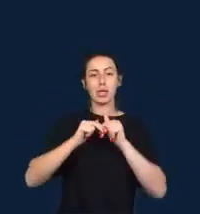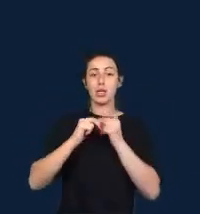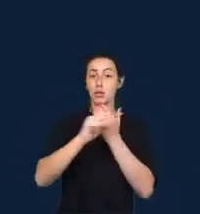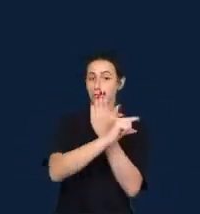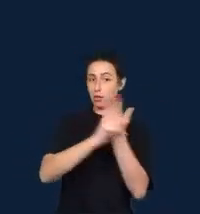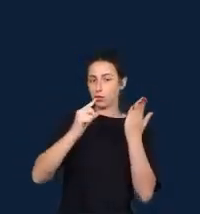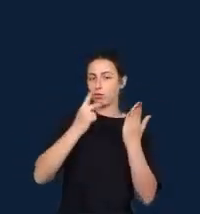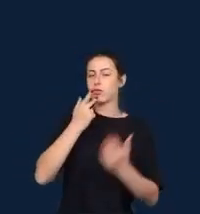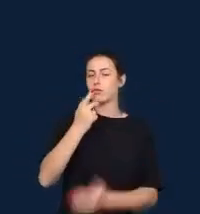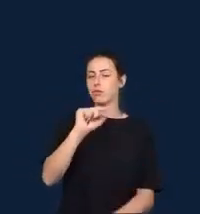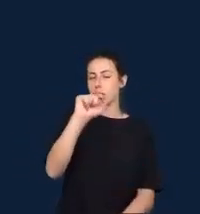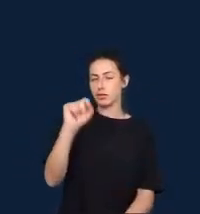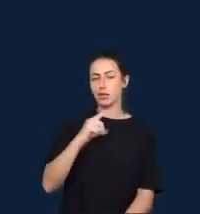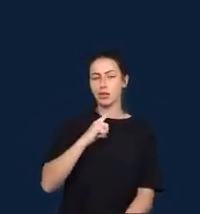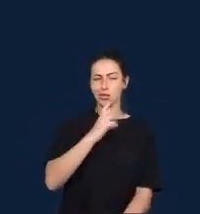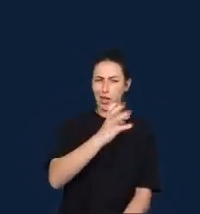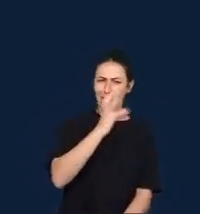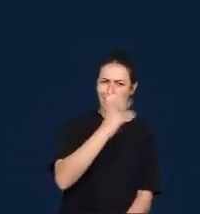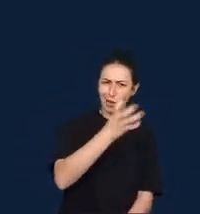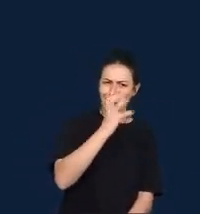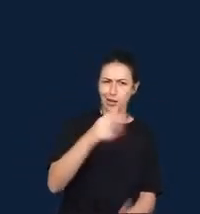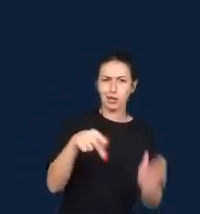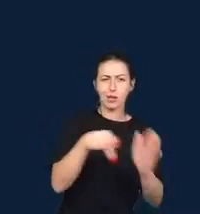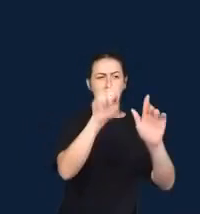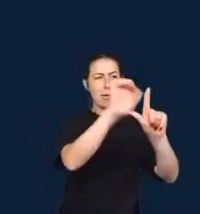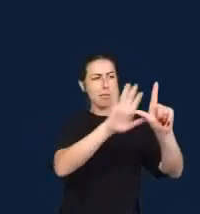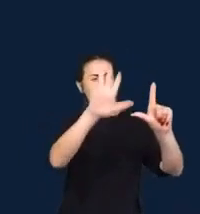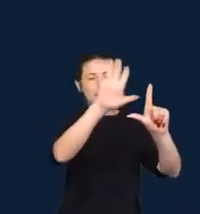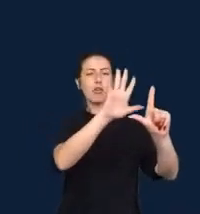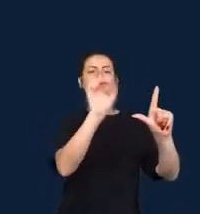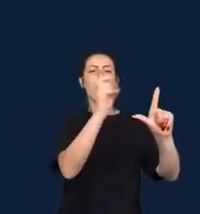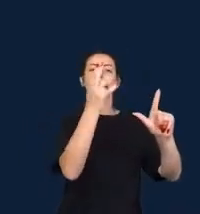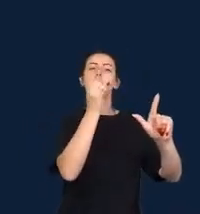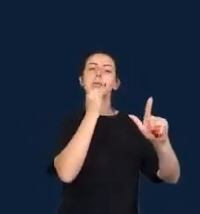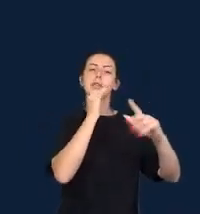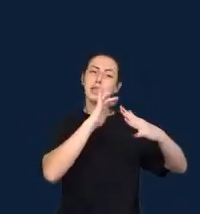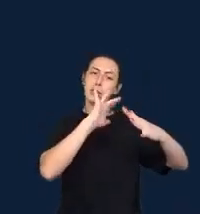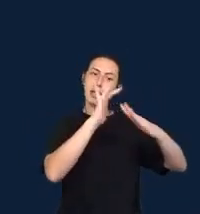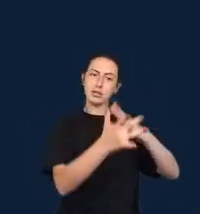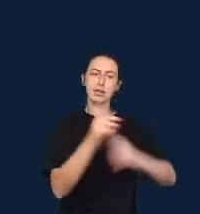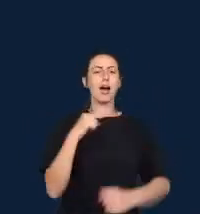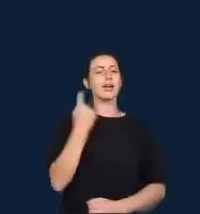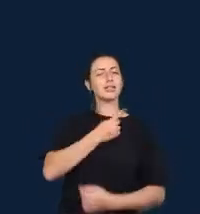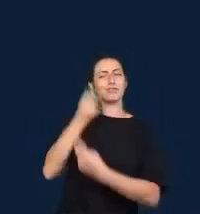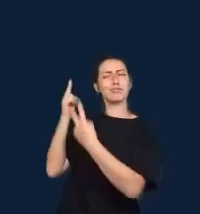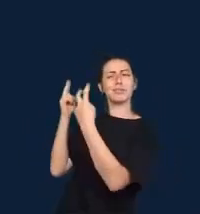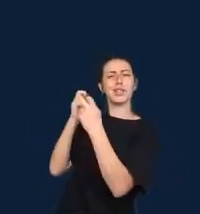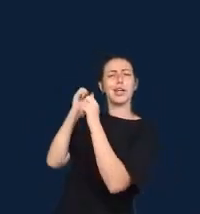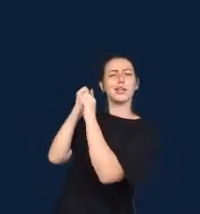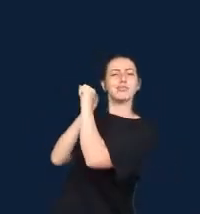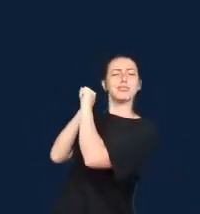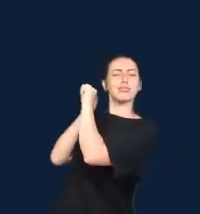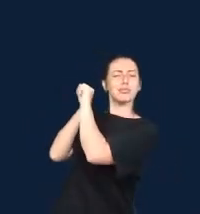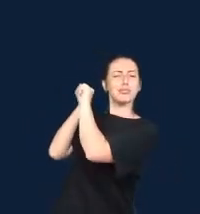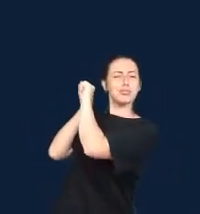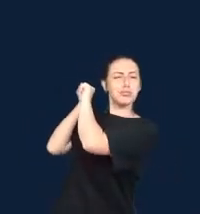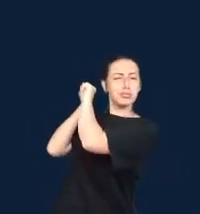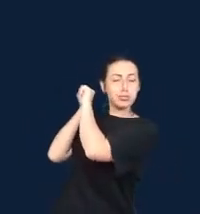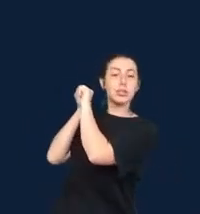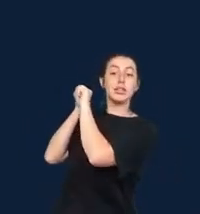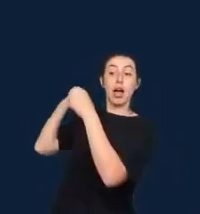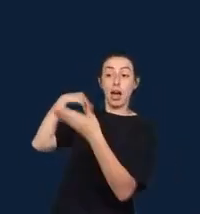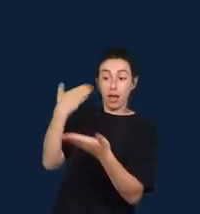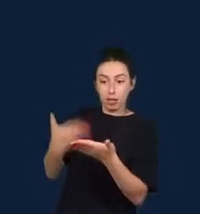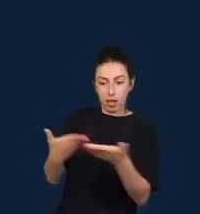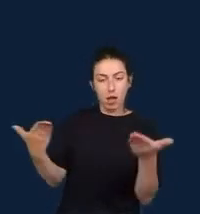hearing that a lot in the last years, investigative journalism platforms and how they are configuring the journalist